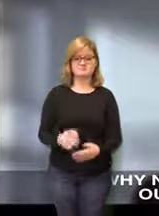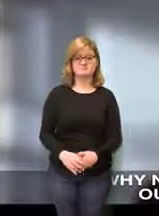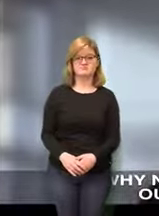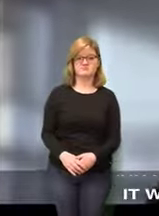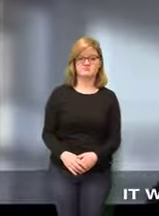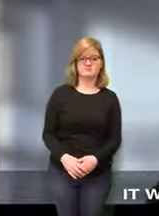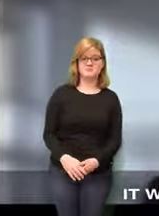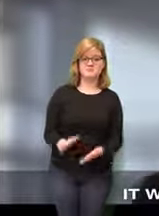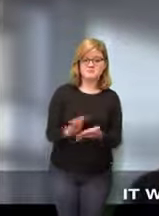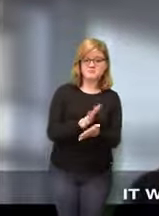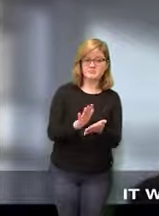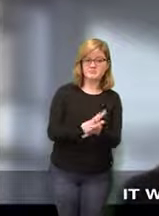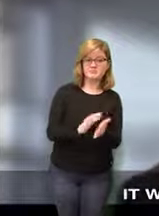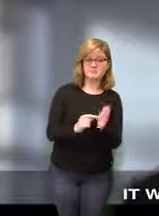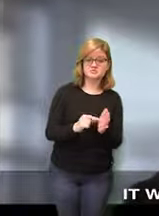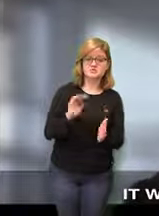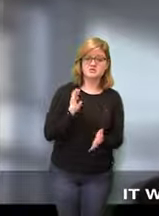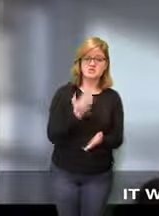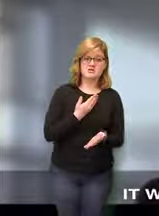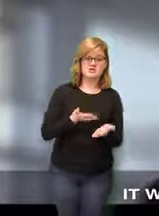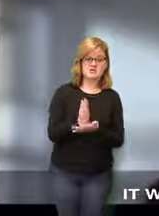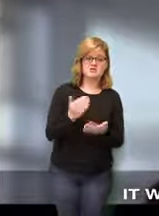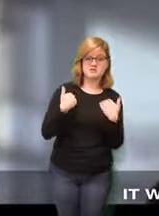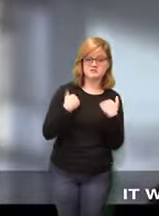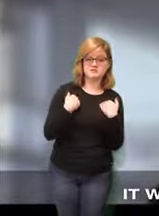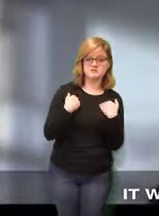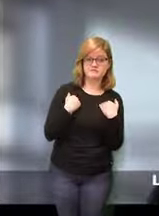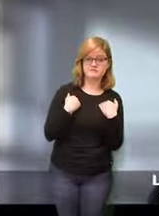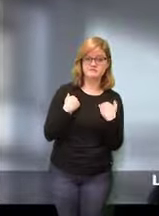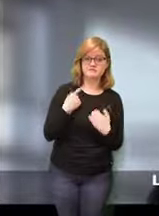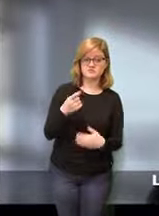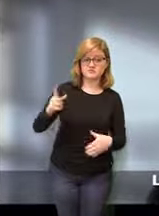preserved? are you worried that it will use up too much paper?